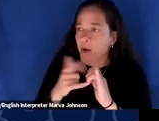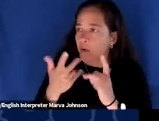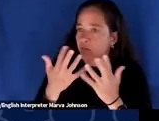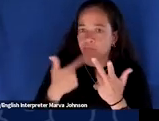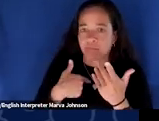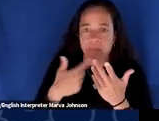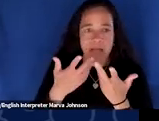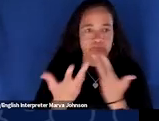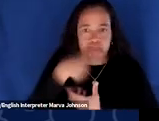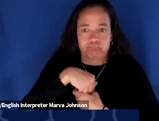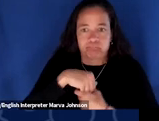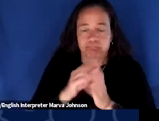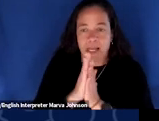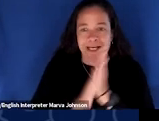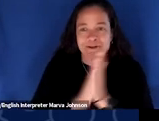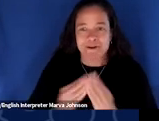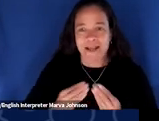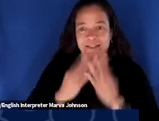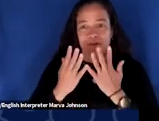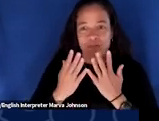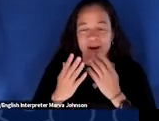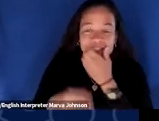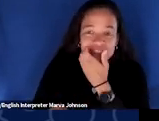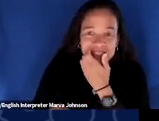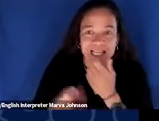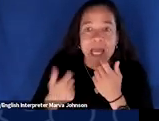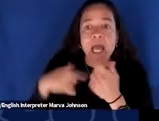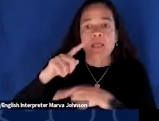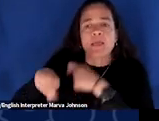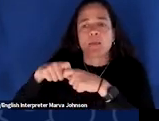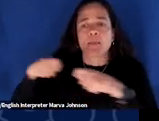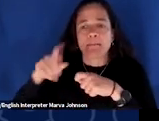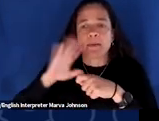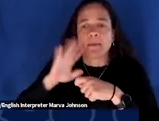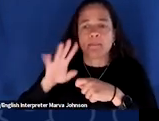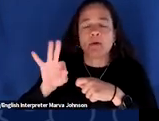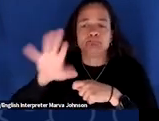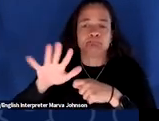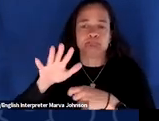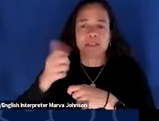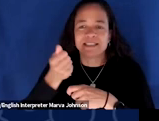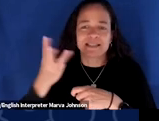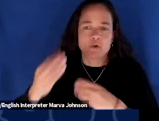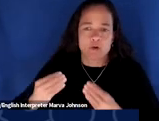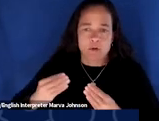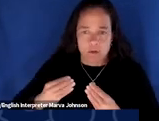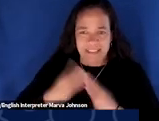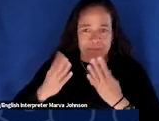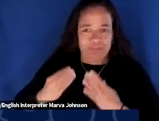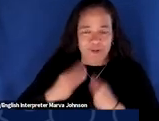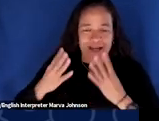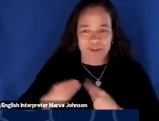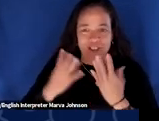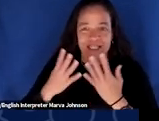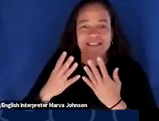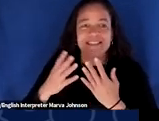those sources of inspiration into my conclusion offer a takeaway or two and then uh we'll open everything up for discussion and q a